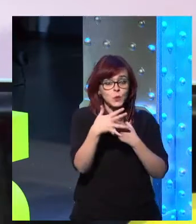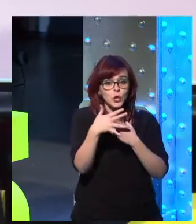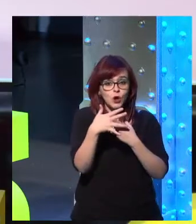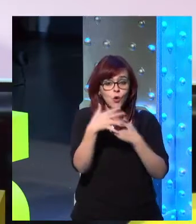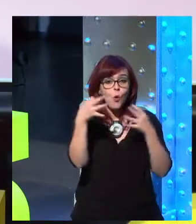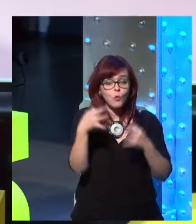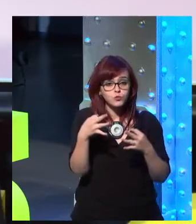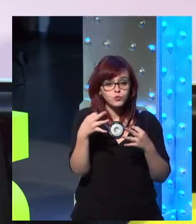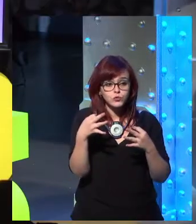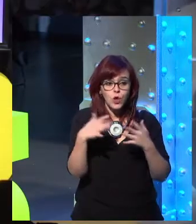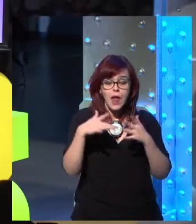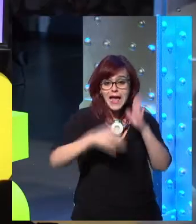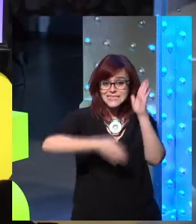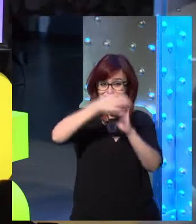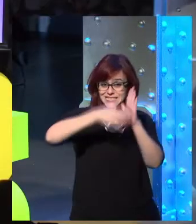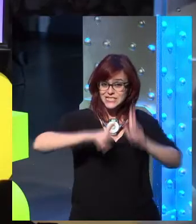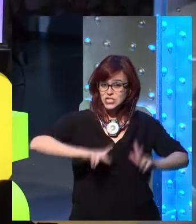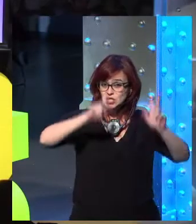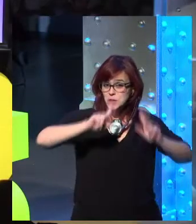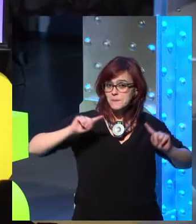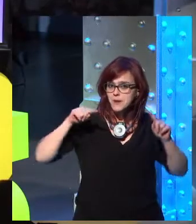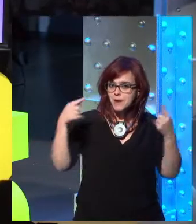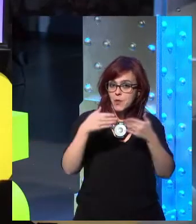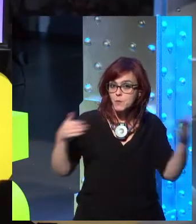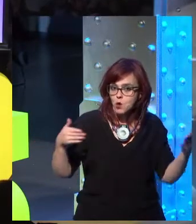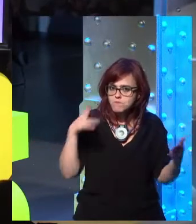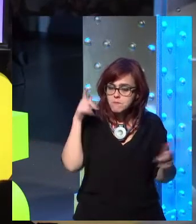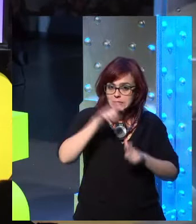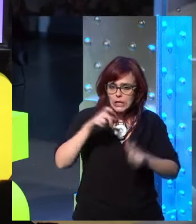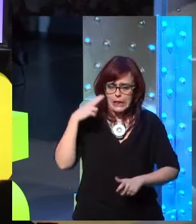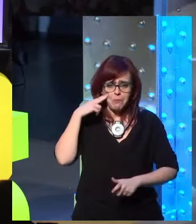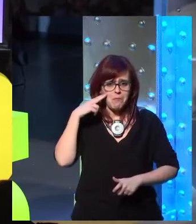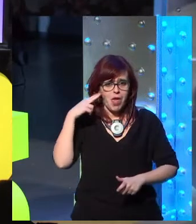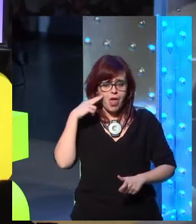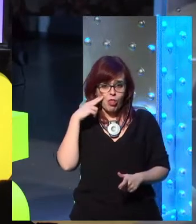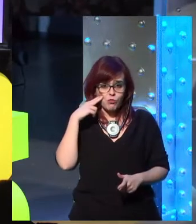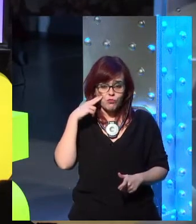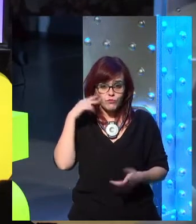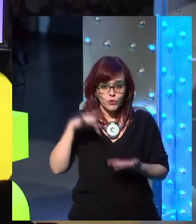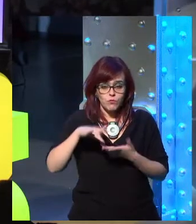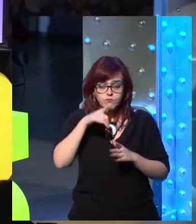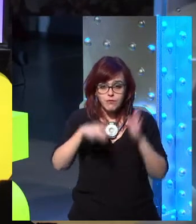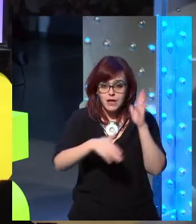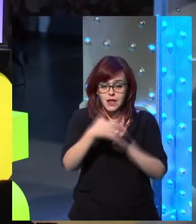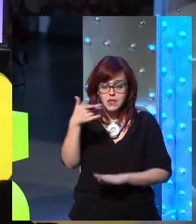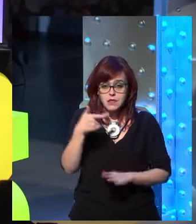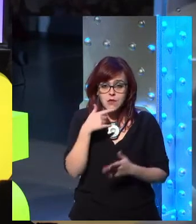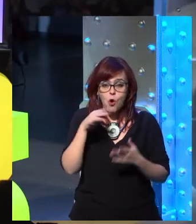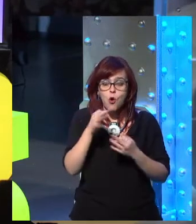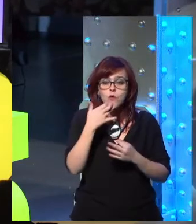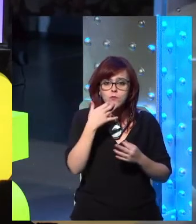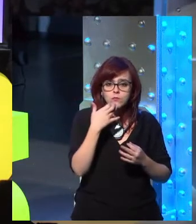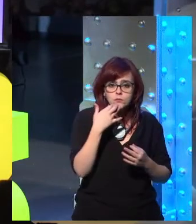fast in that direction before. The same with the train. It took a bunch of adventurous people to get into that first train and that first